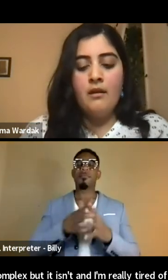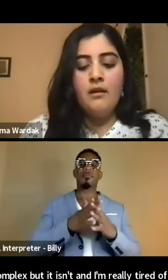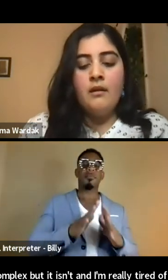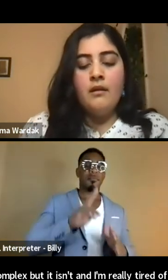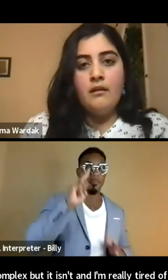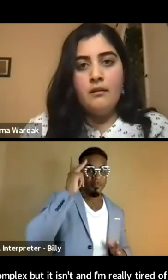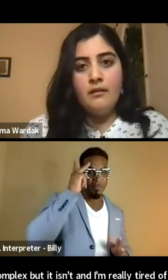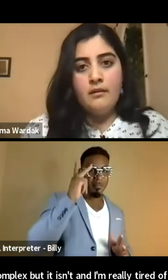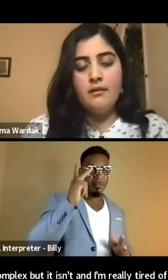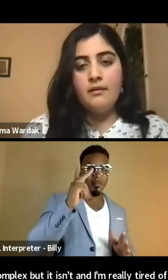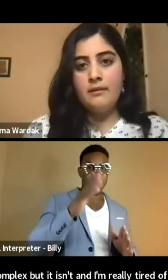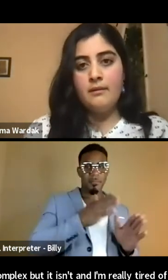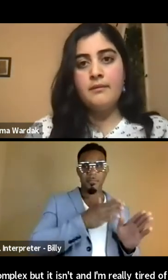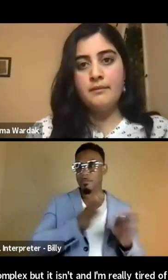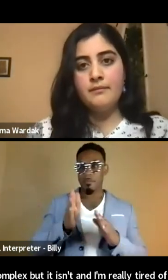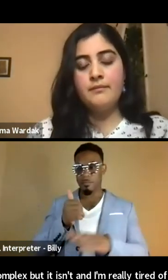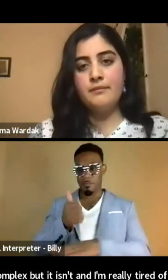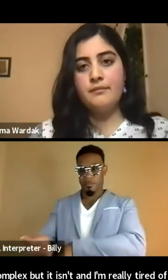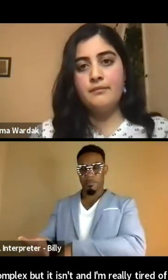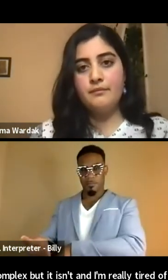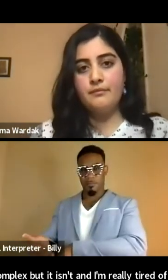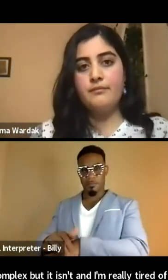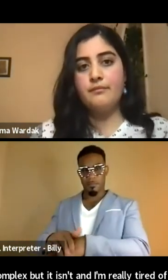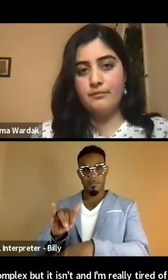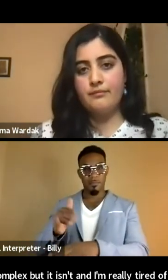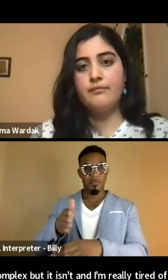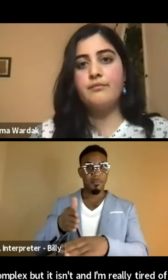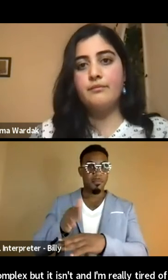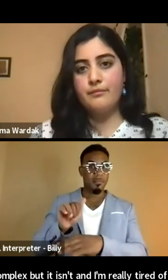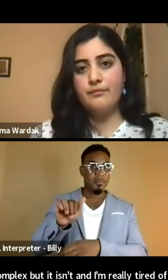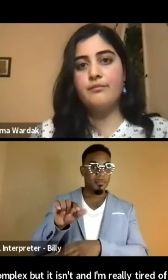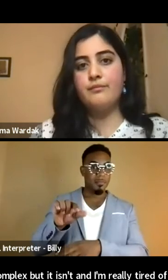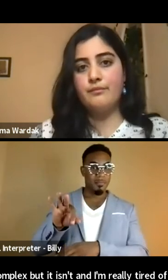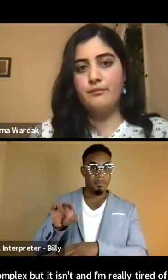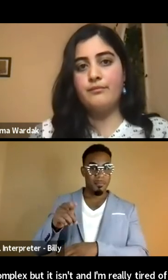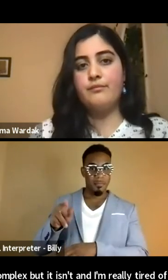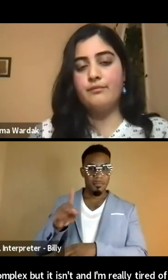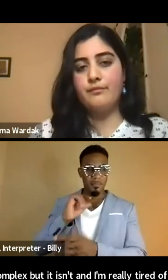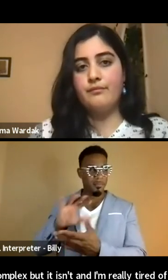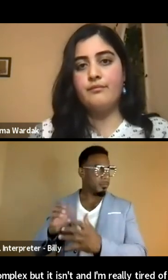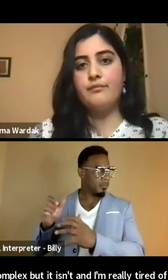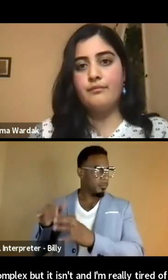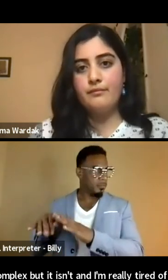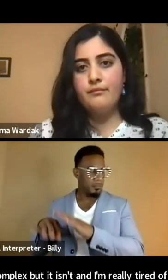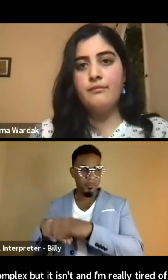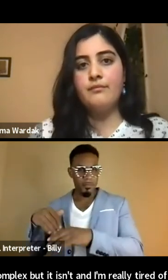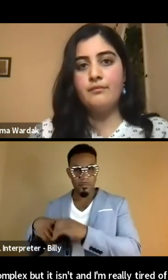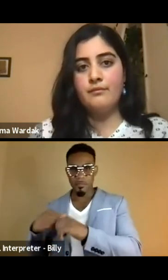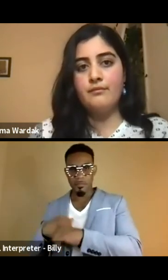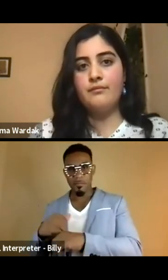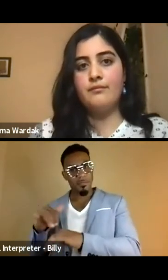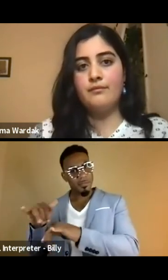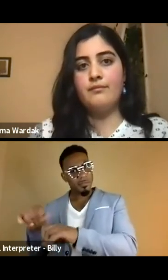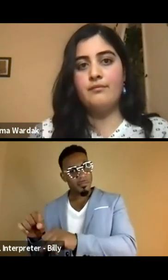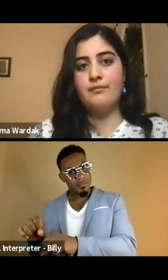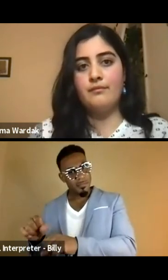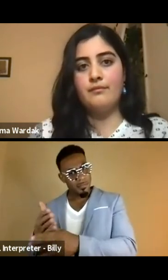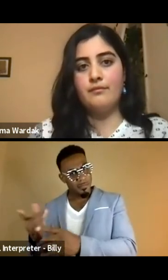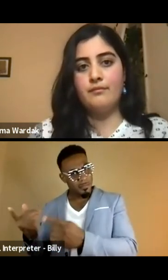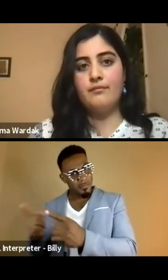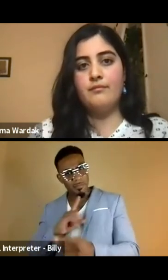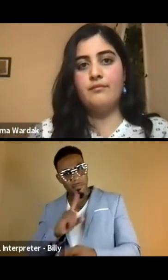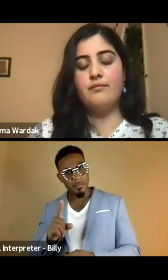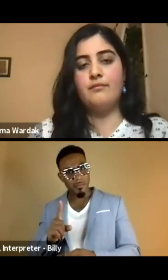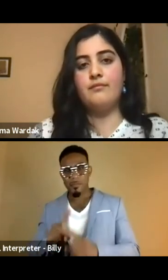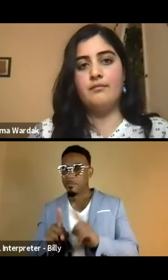politicians shifting the blame on the Afghans saying there's corruption and infighting. Yes, those things are